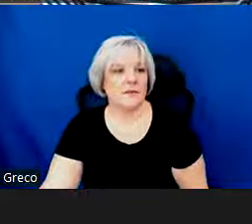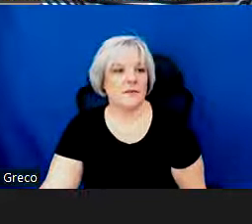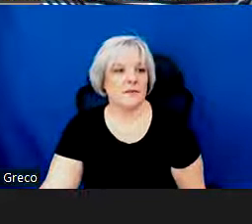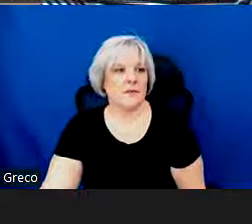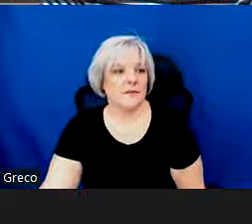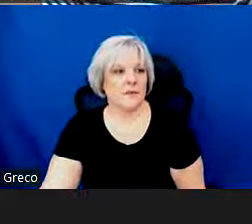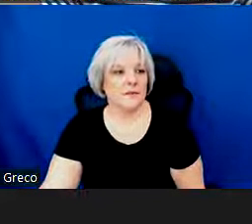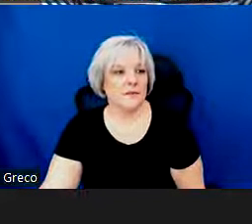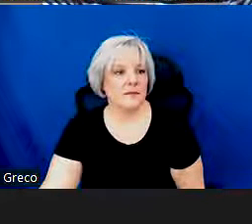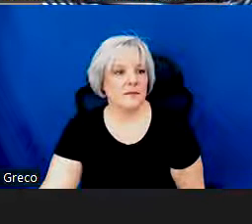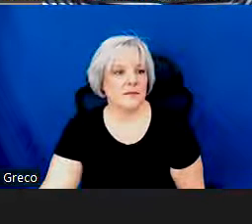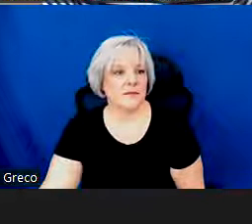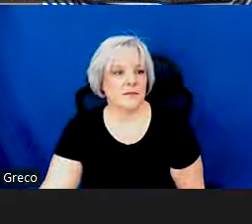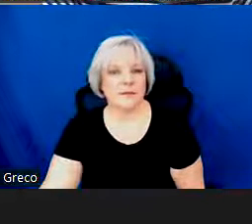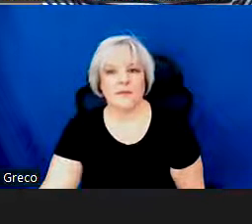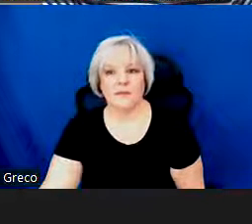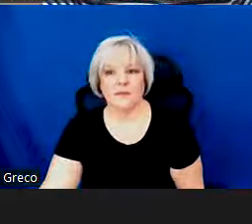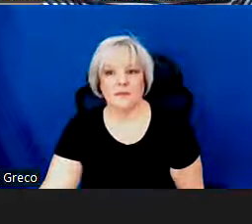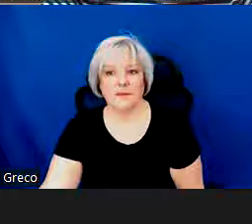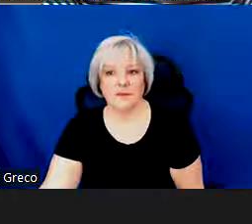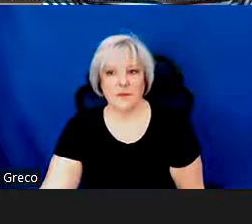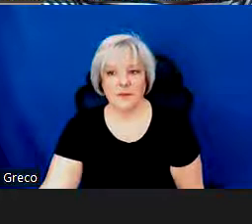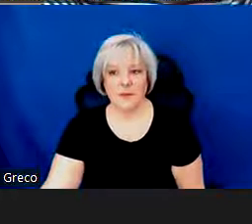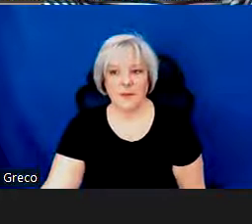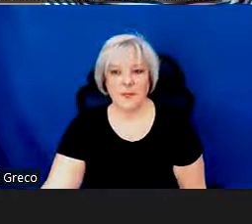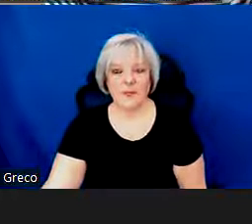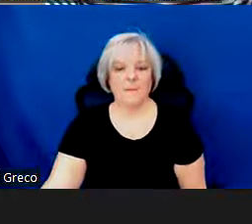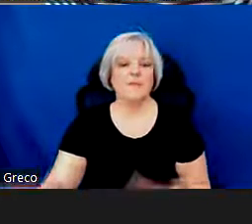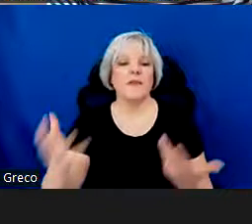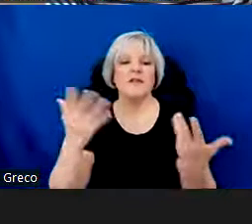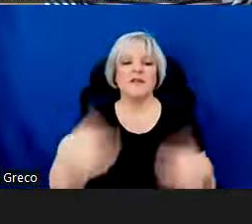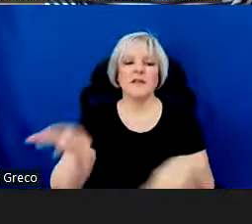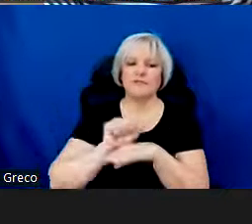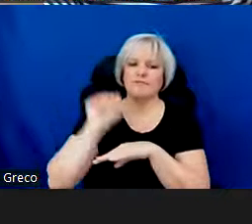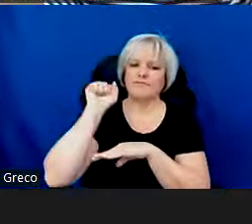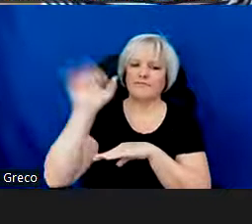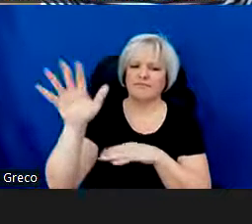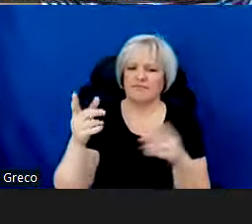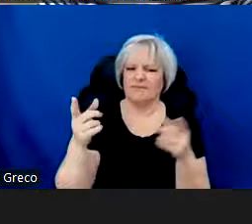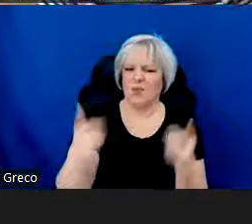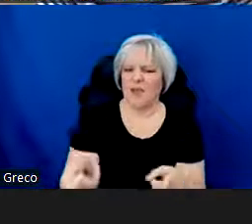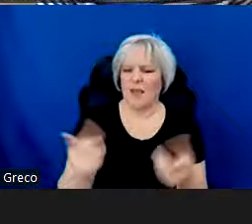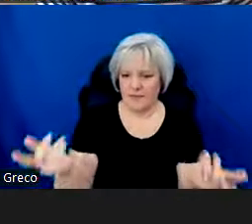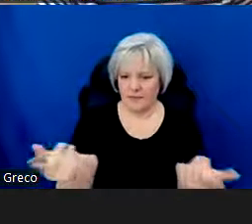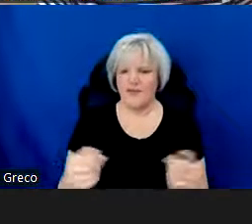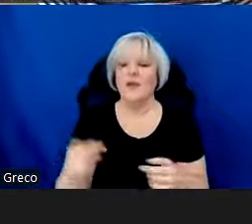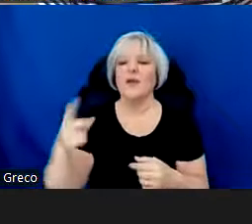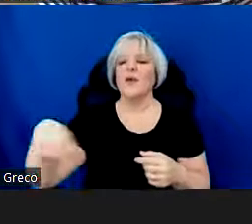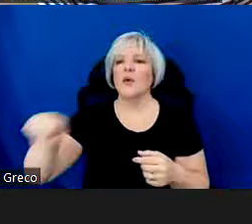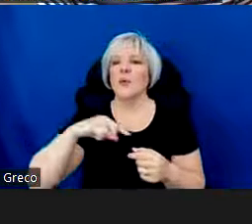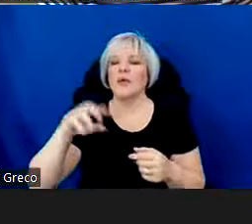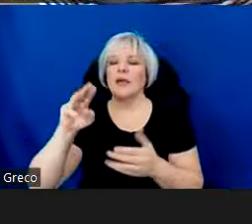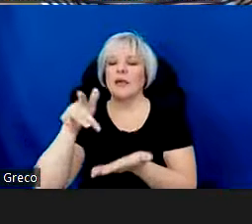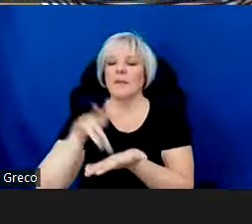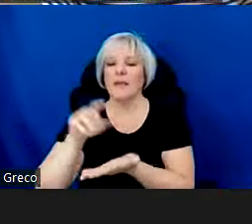So what happens after you submit your application? First, Mid-Atlantic staff review your application for